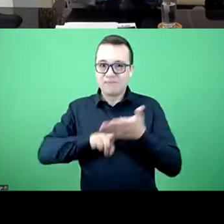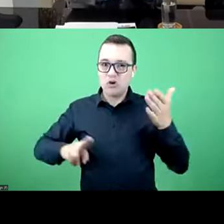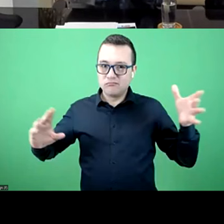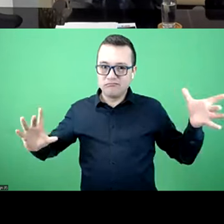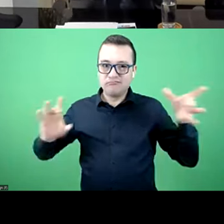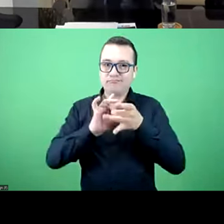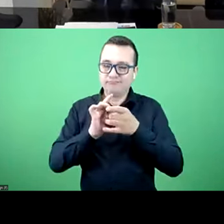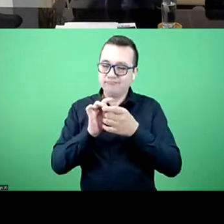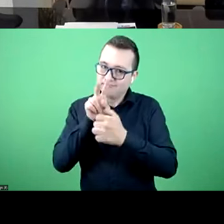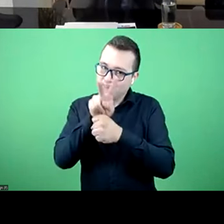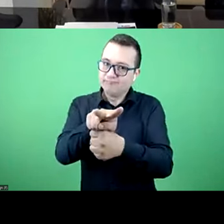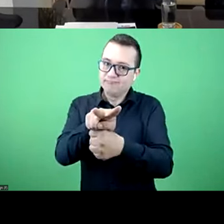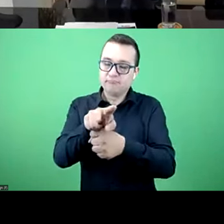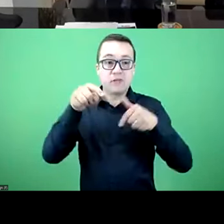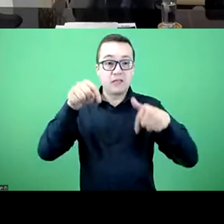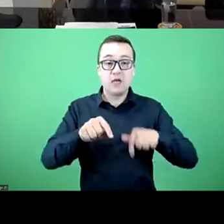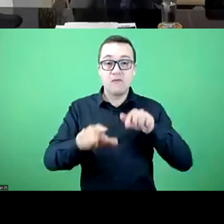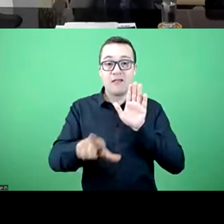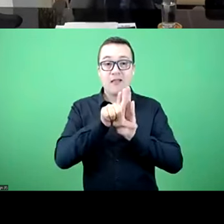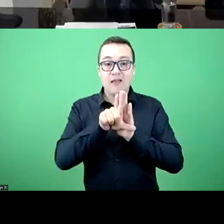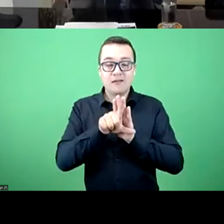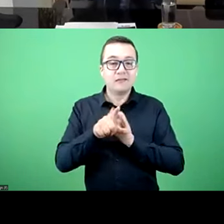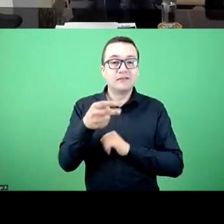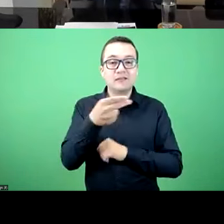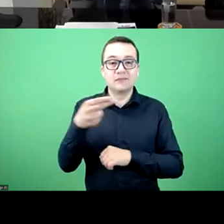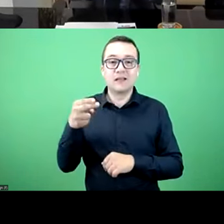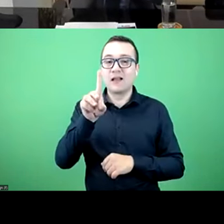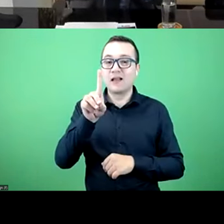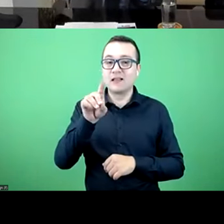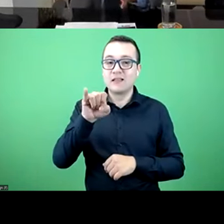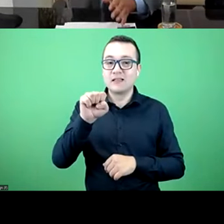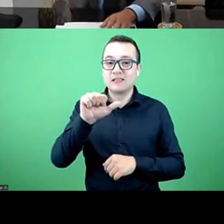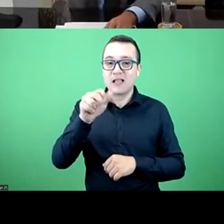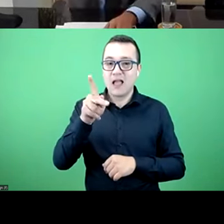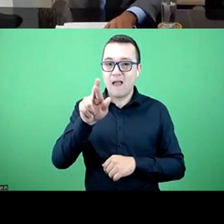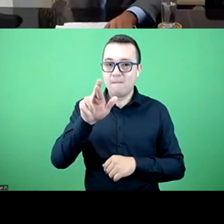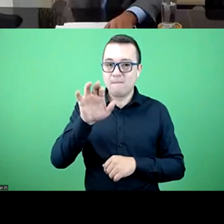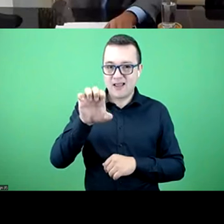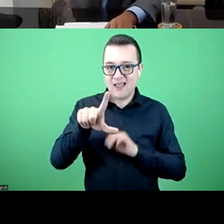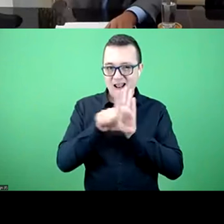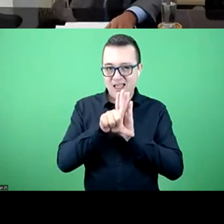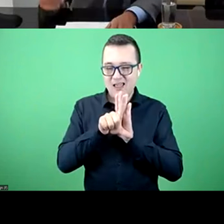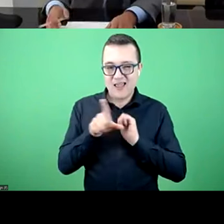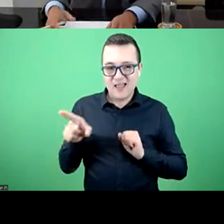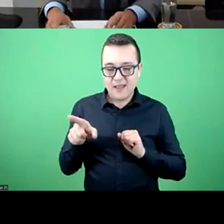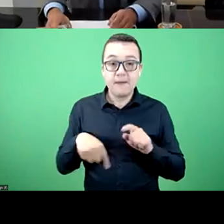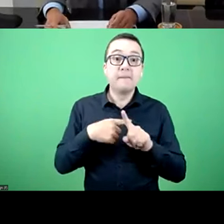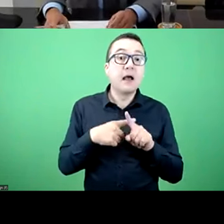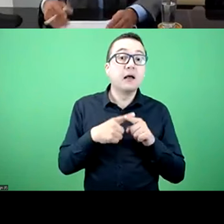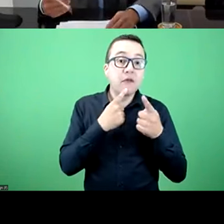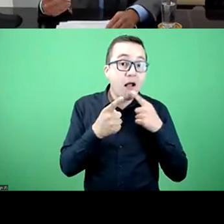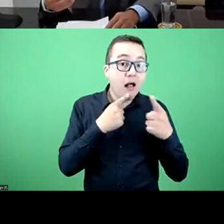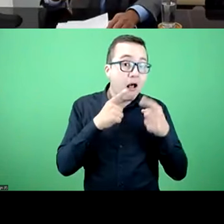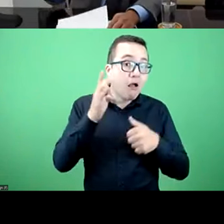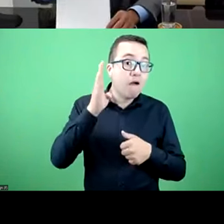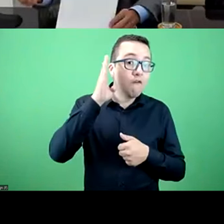when it comes to the debate of a separate law that is a draft law that